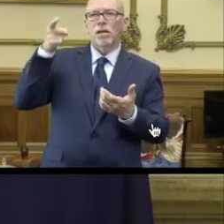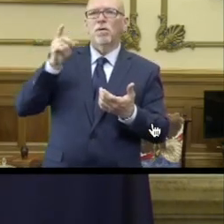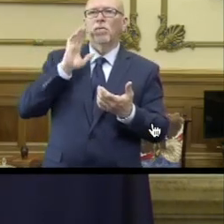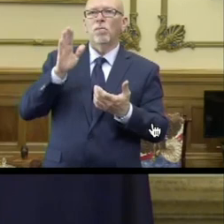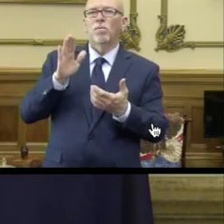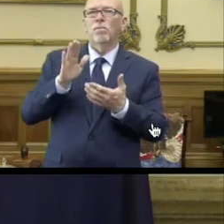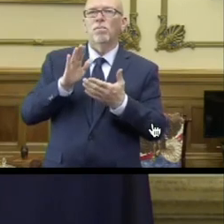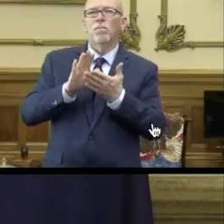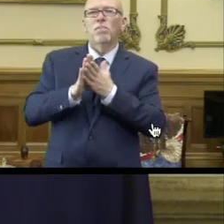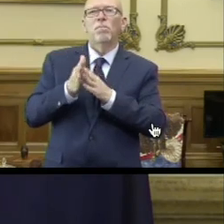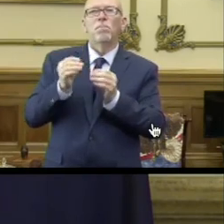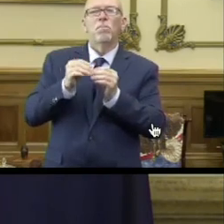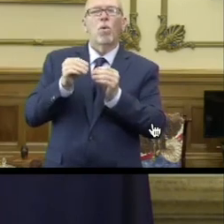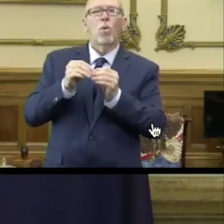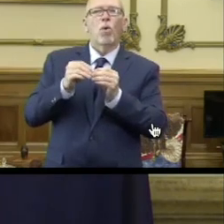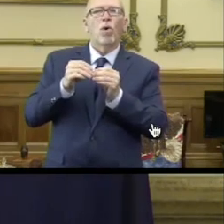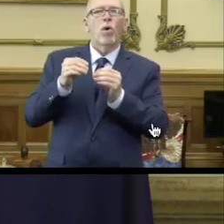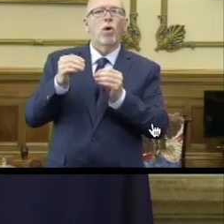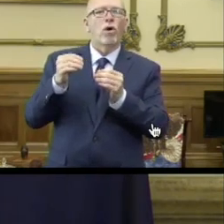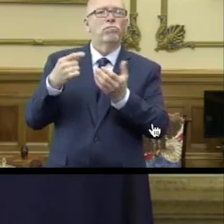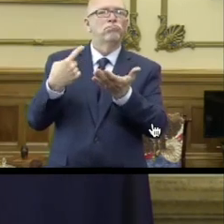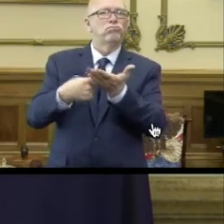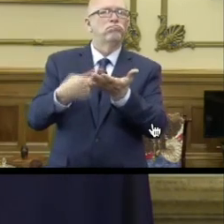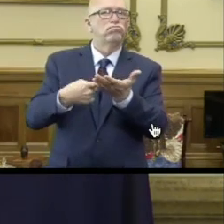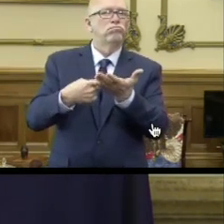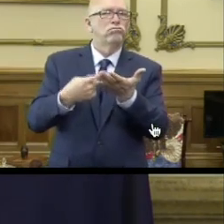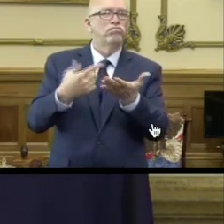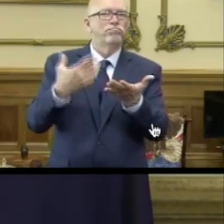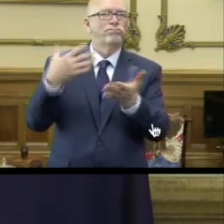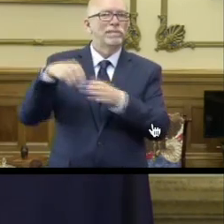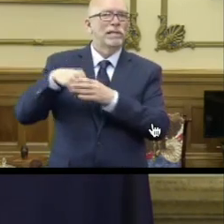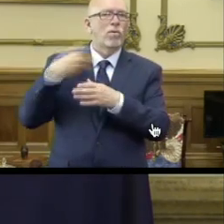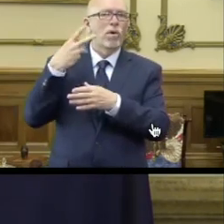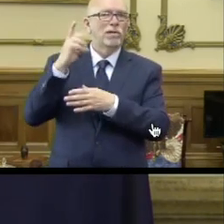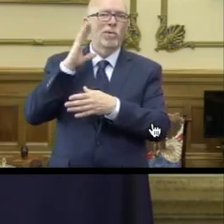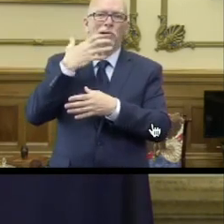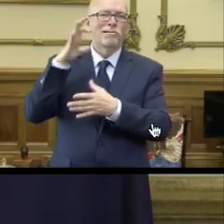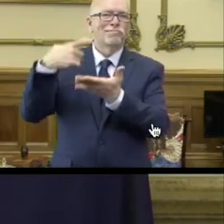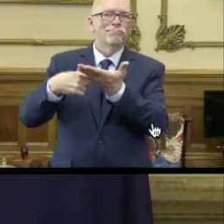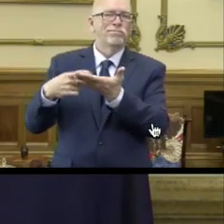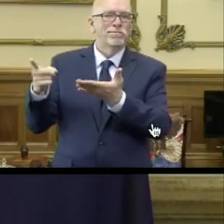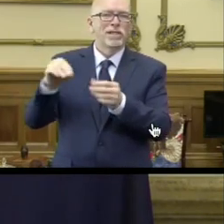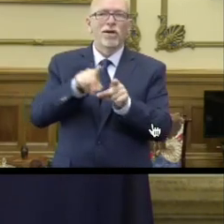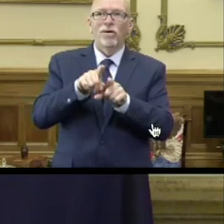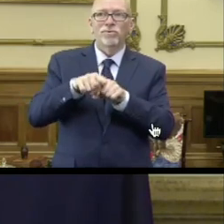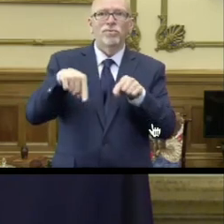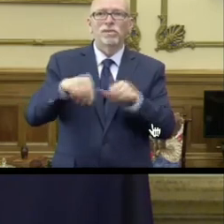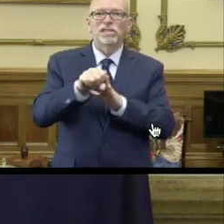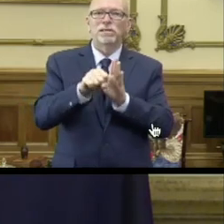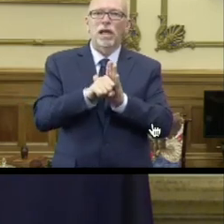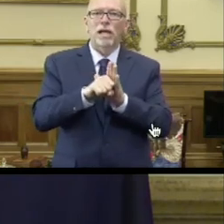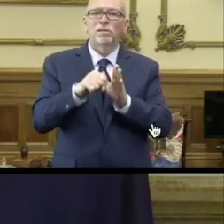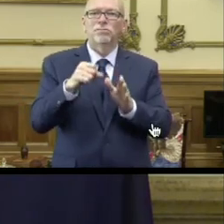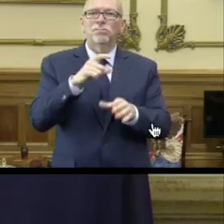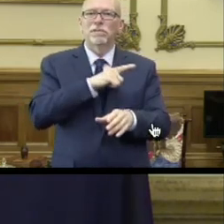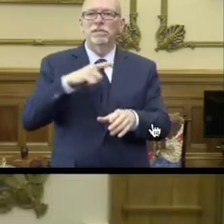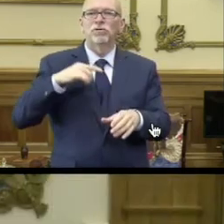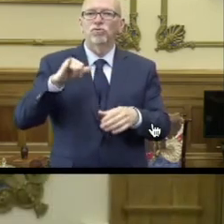more in the forefront of the discussions that are ongoing in Washington, D.C., as well as here in the state of Indiana.